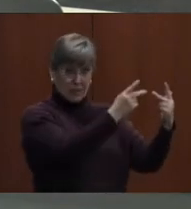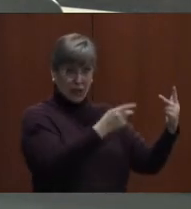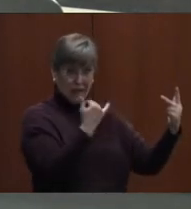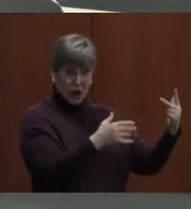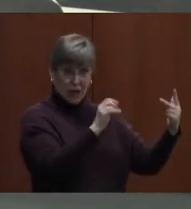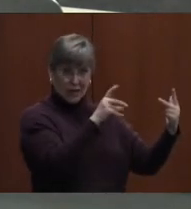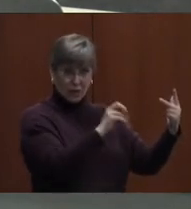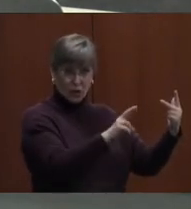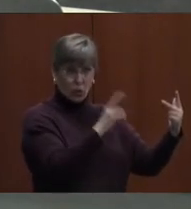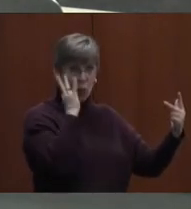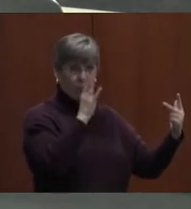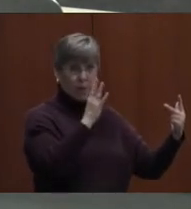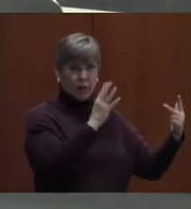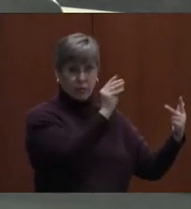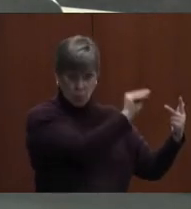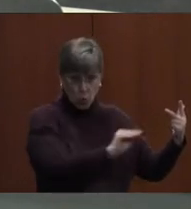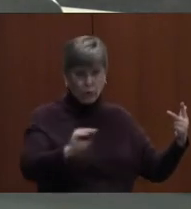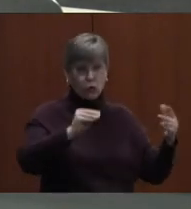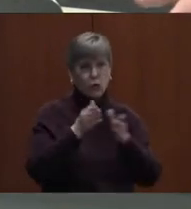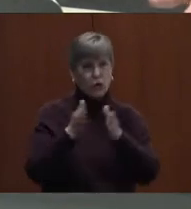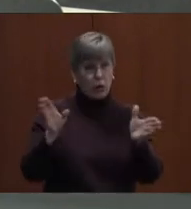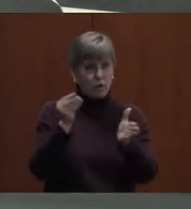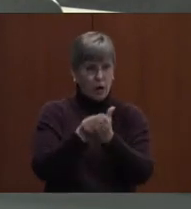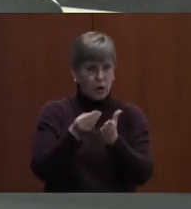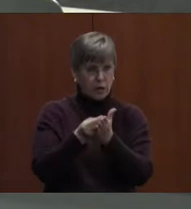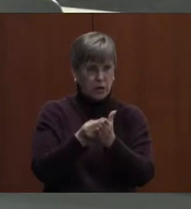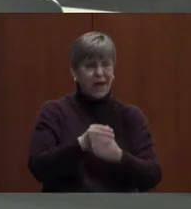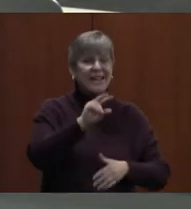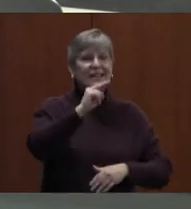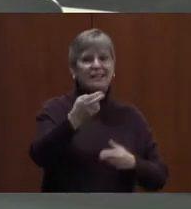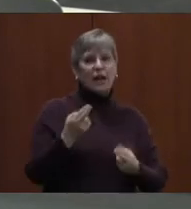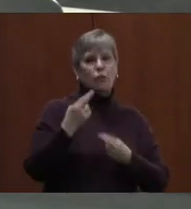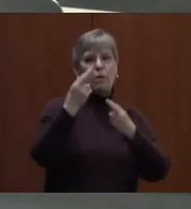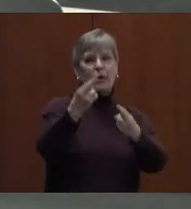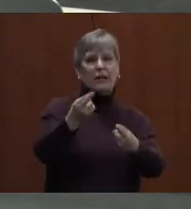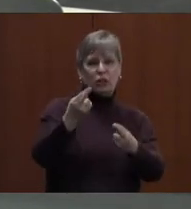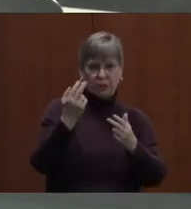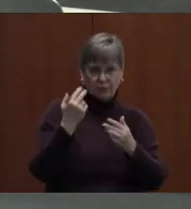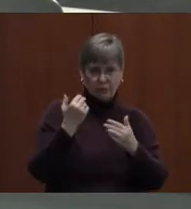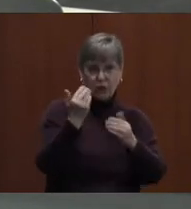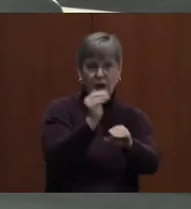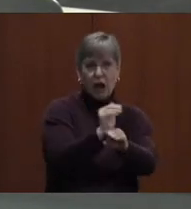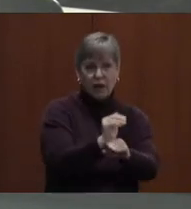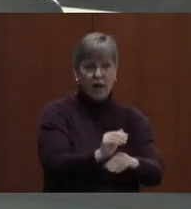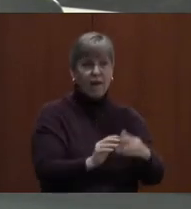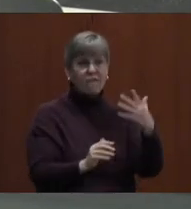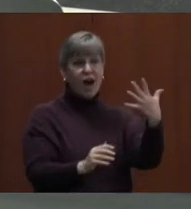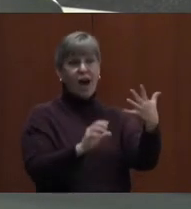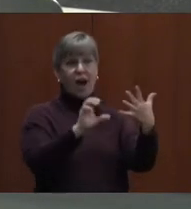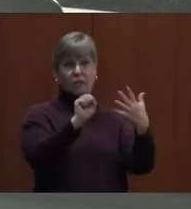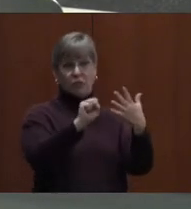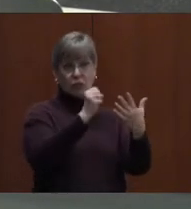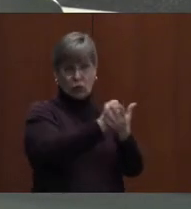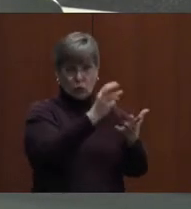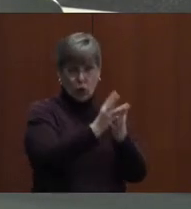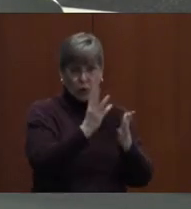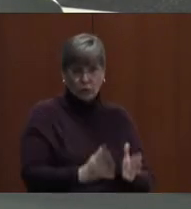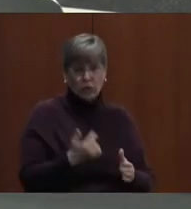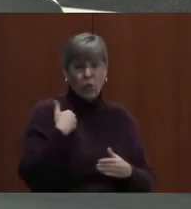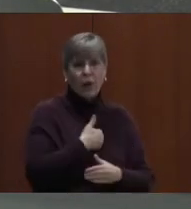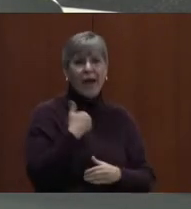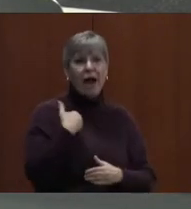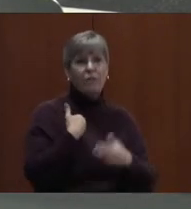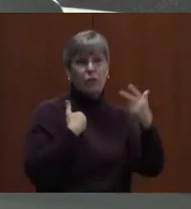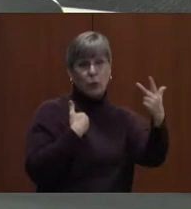will be made permanent under the general fund. With the second recommendation you have in front of you tonight, which is five social workers, we currently have